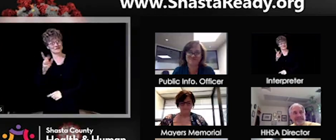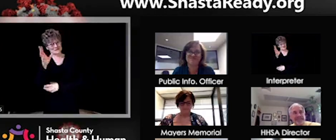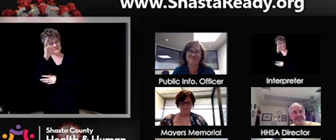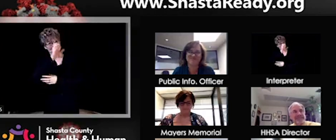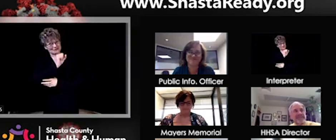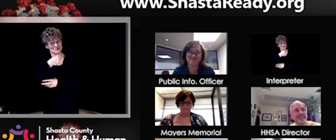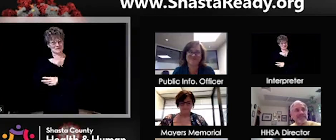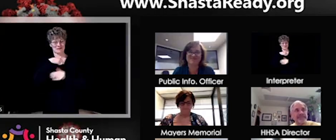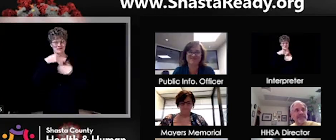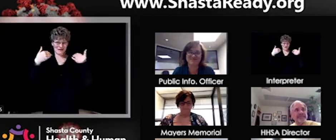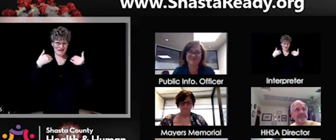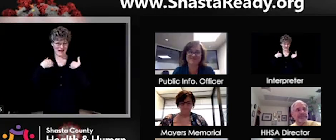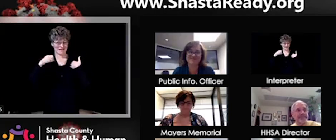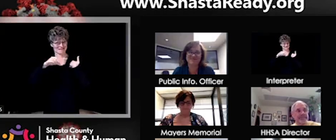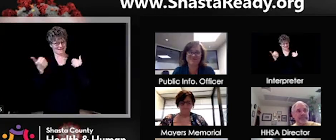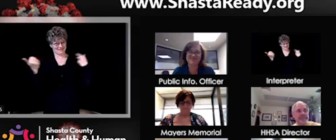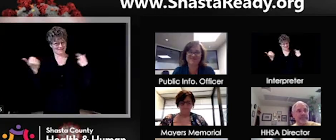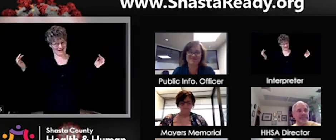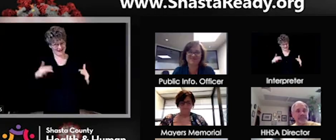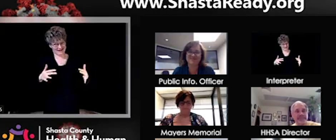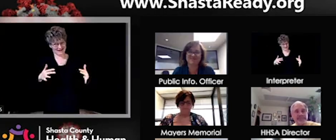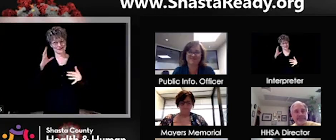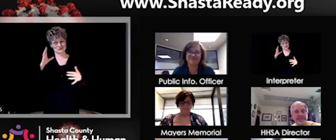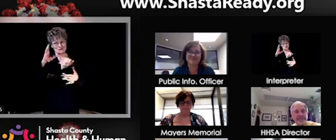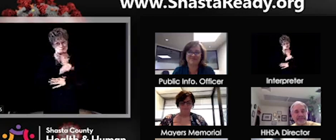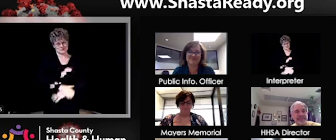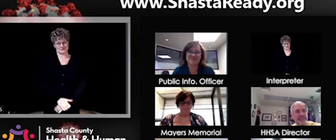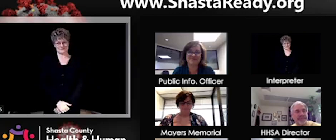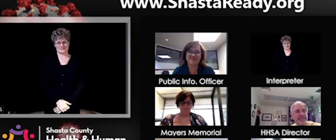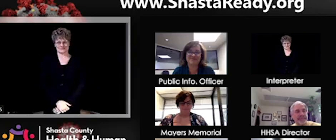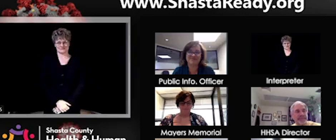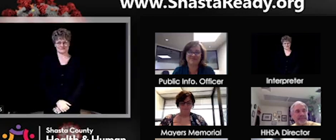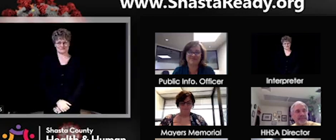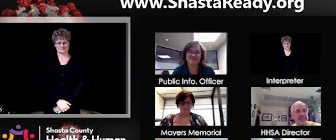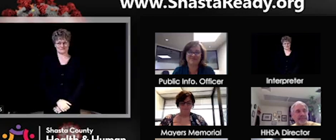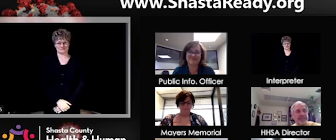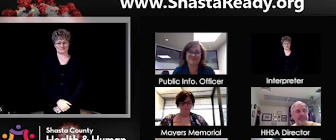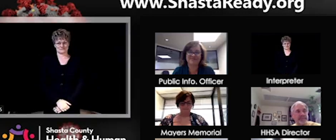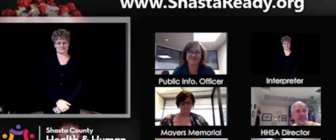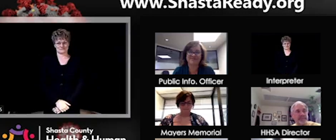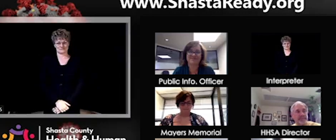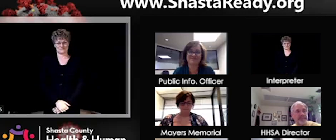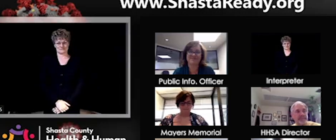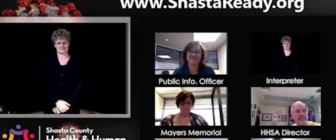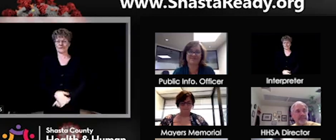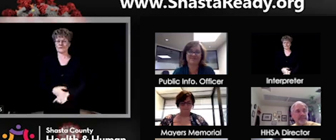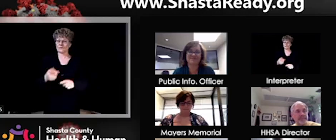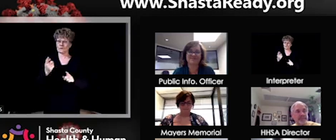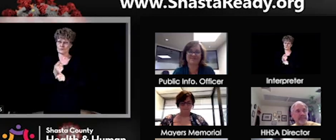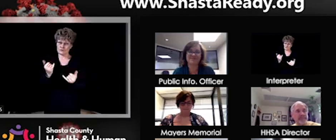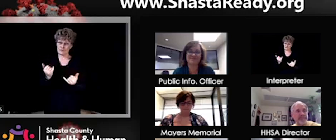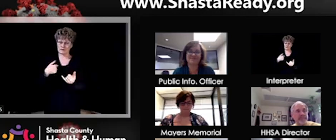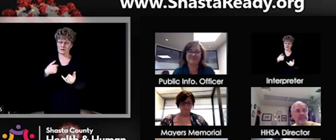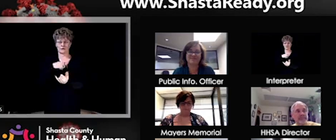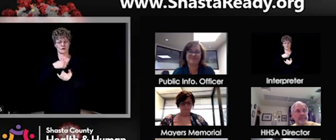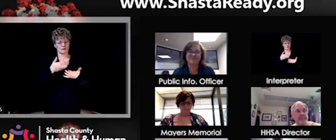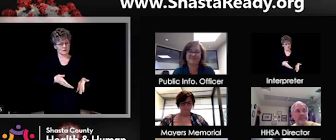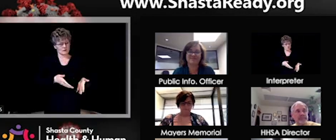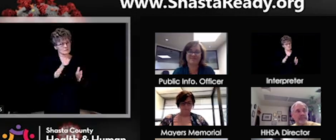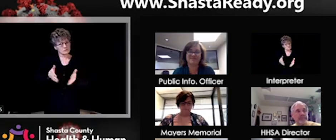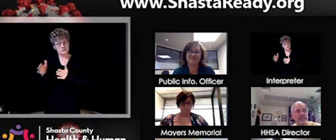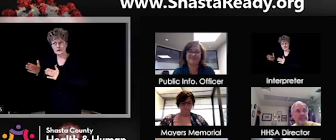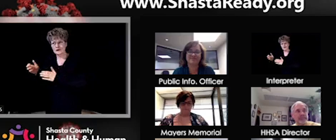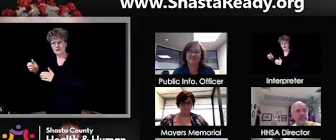that we're not going to do and that we're going to be responsible and allow these local businesses the opportunity